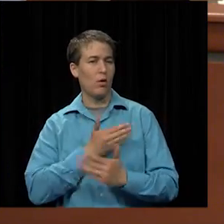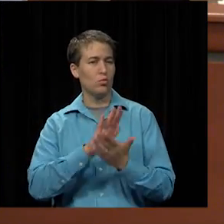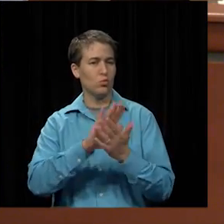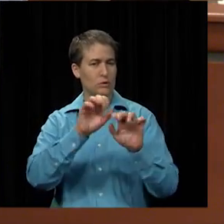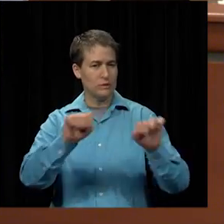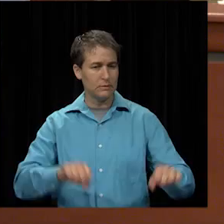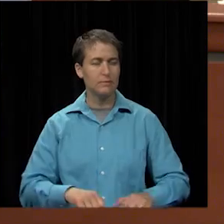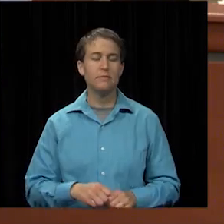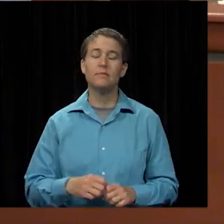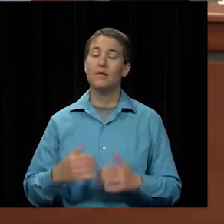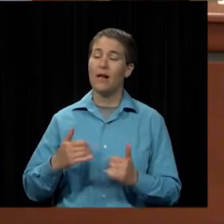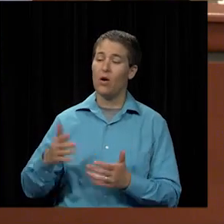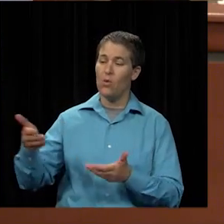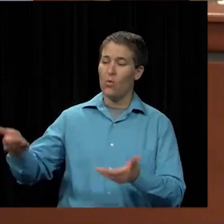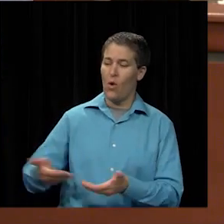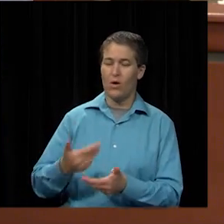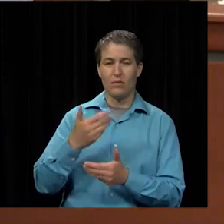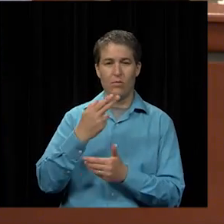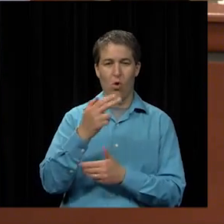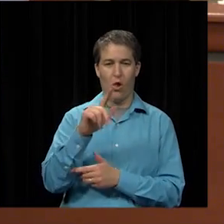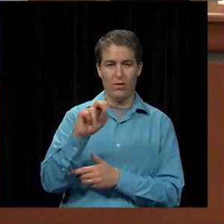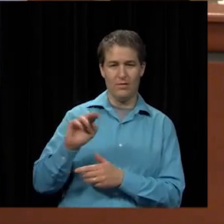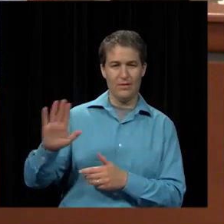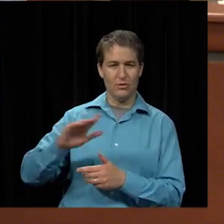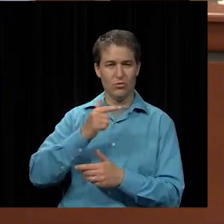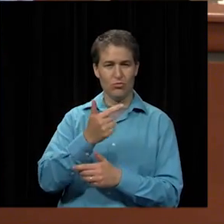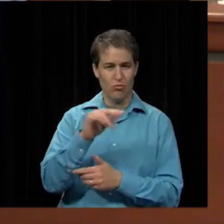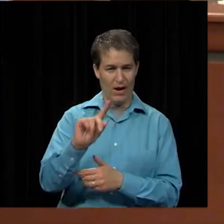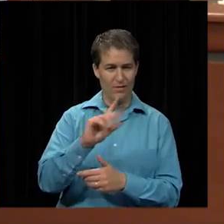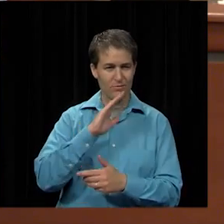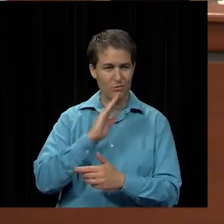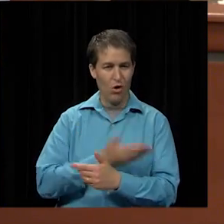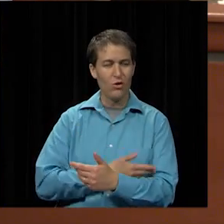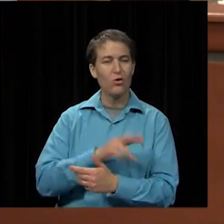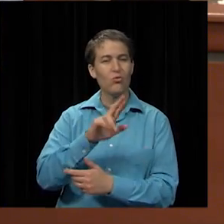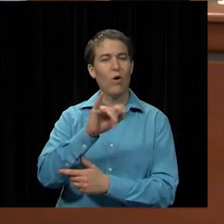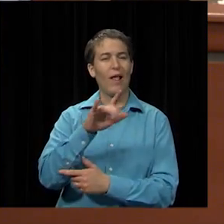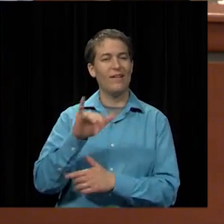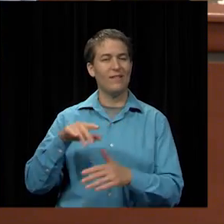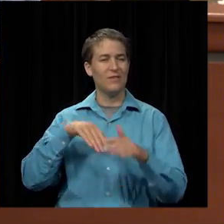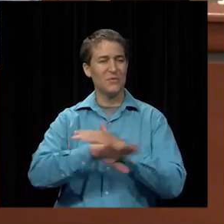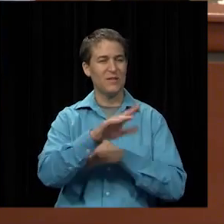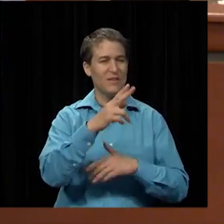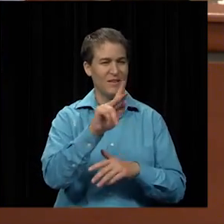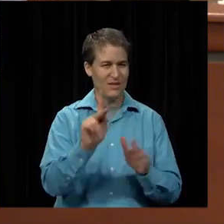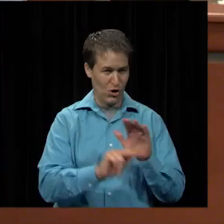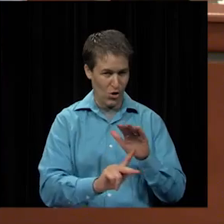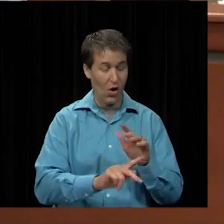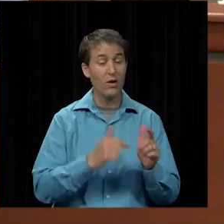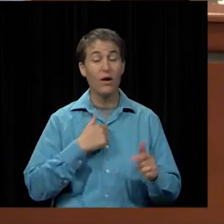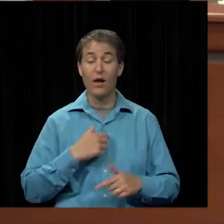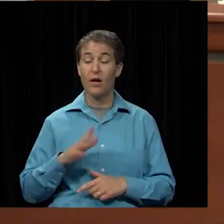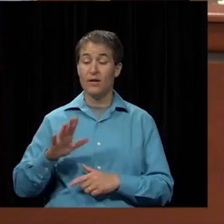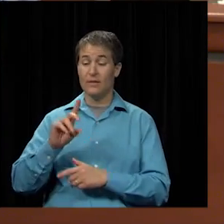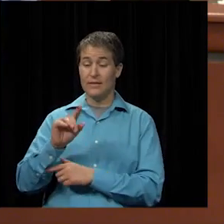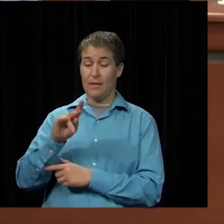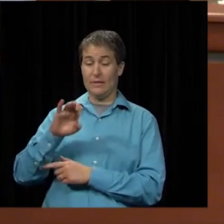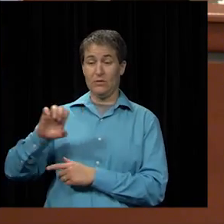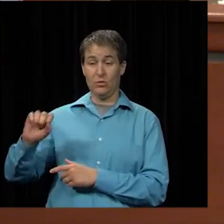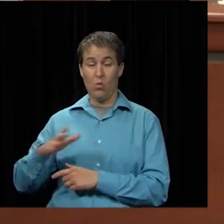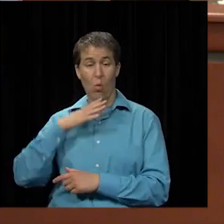step is that we welcome harlan's granddaughter riley to kindergarten this year and debbie's oldest grandchild cohen will soon follow